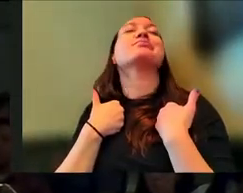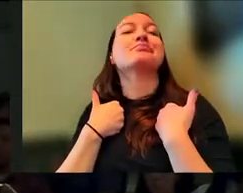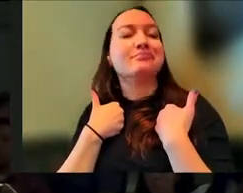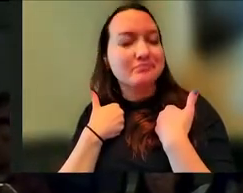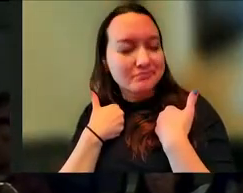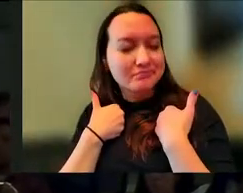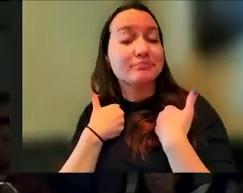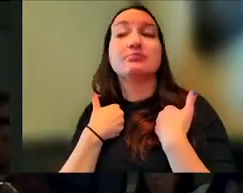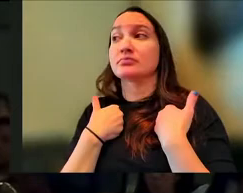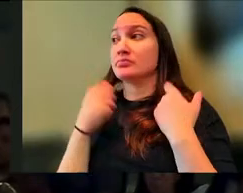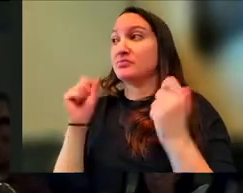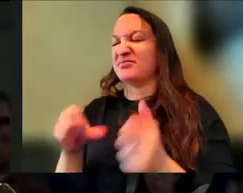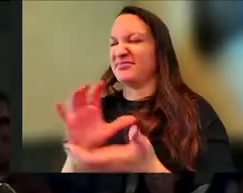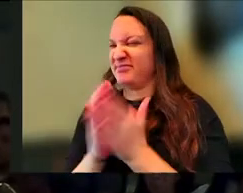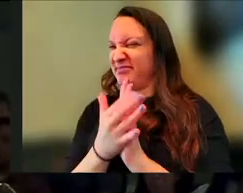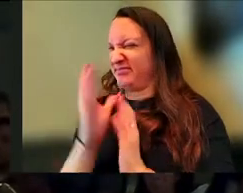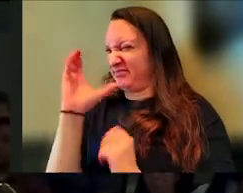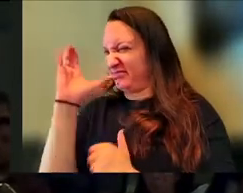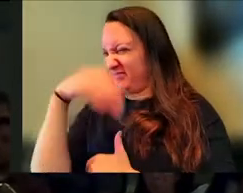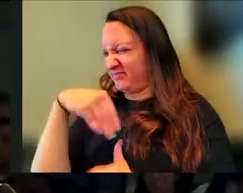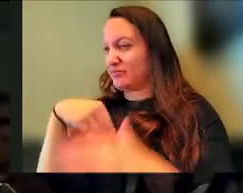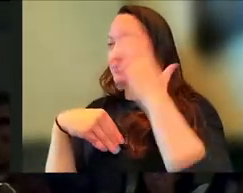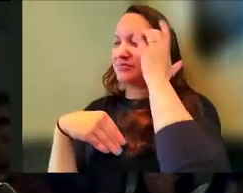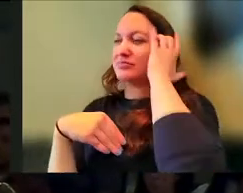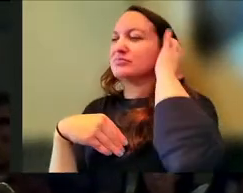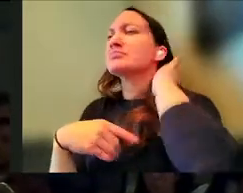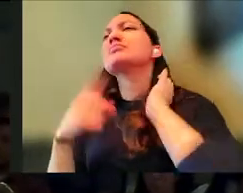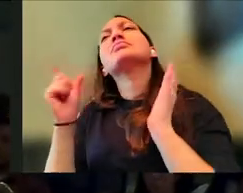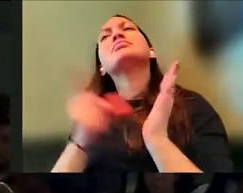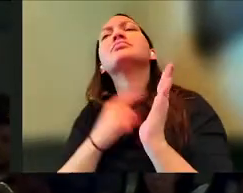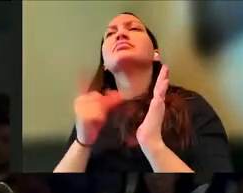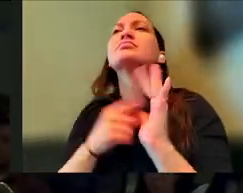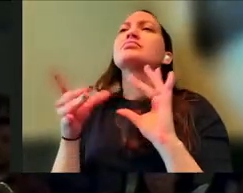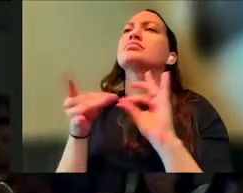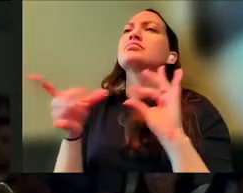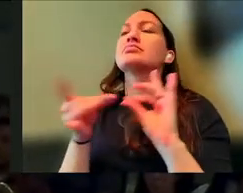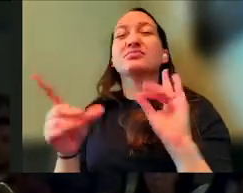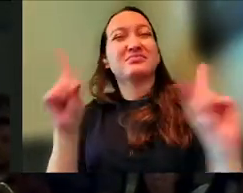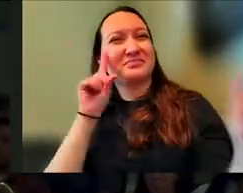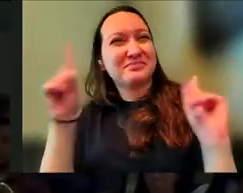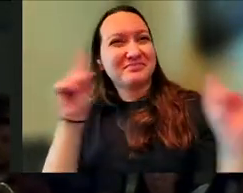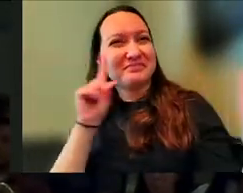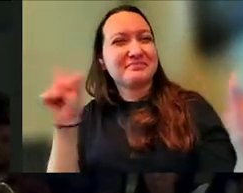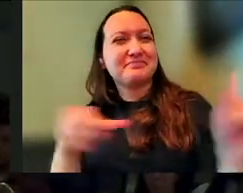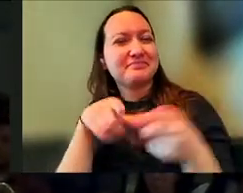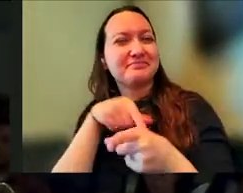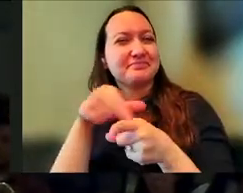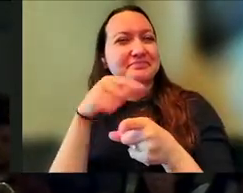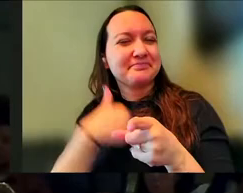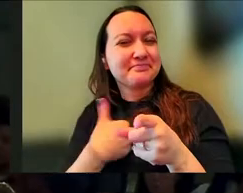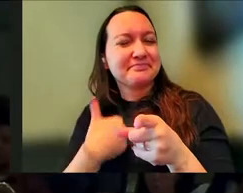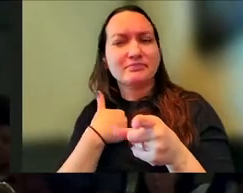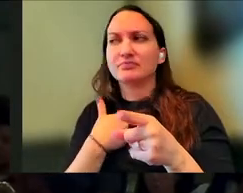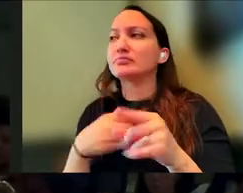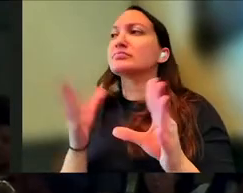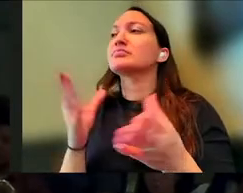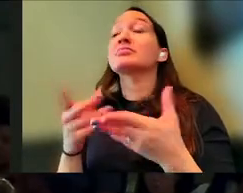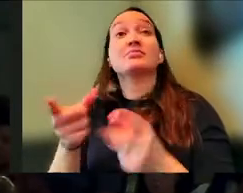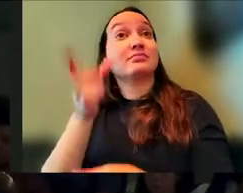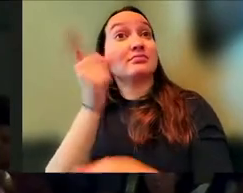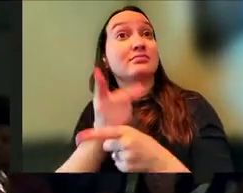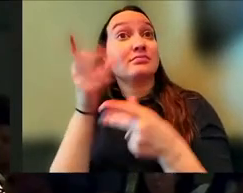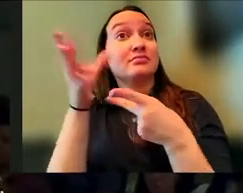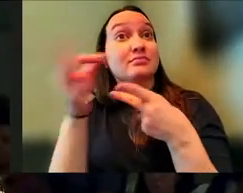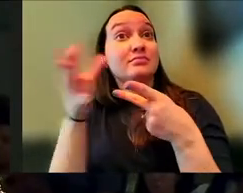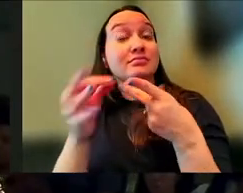So this can get kind of weird because it's like a lot of times we hear people talk, and maybe you've heard this in another area of your life, but it's like making the right choice means